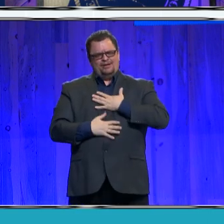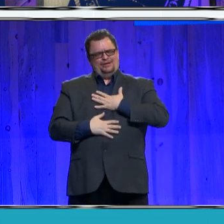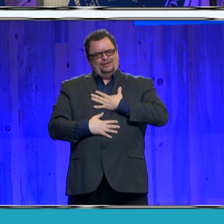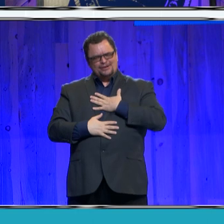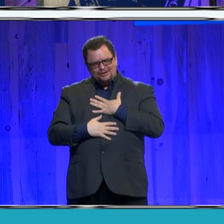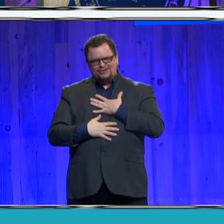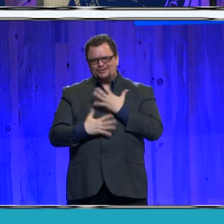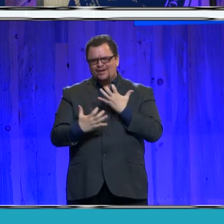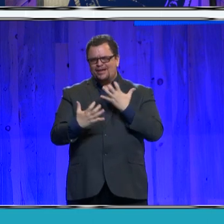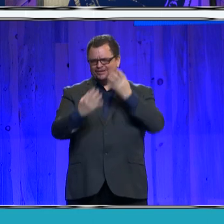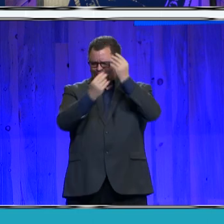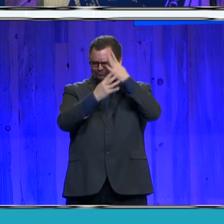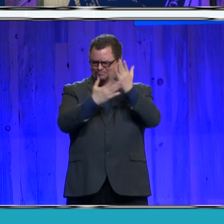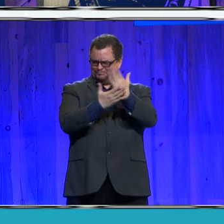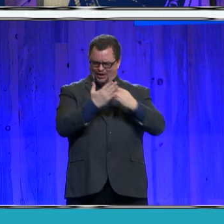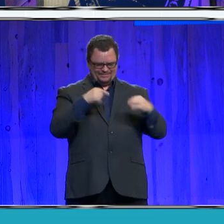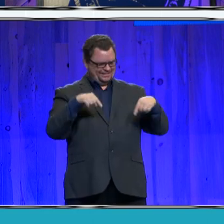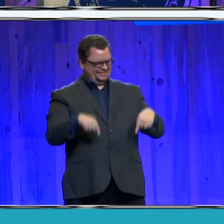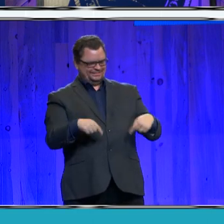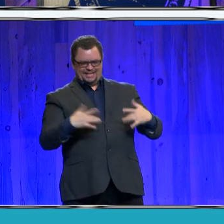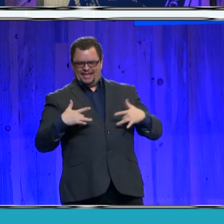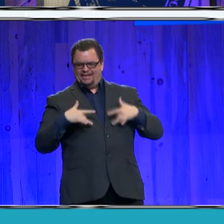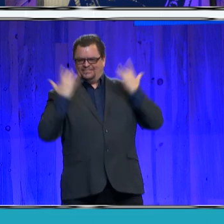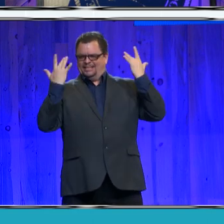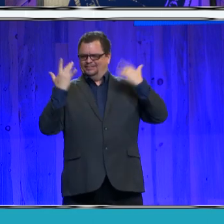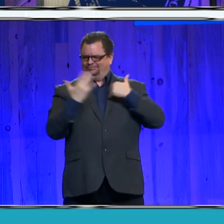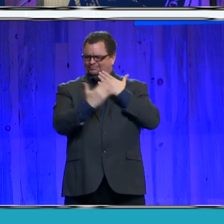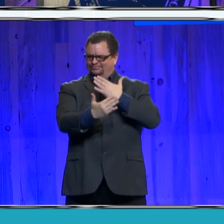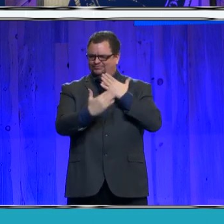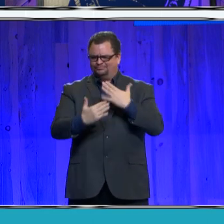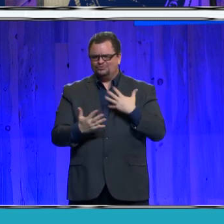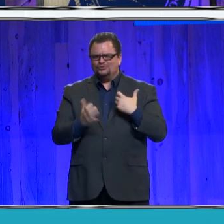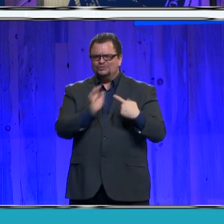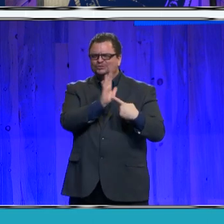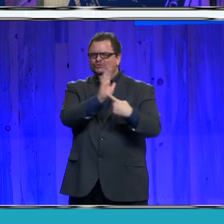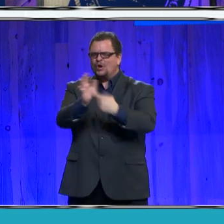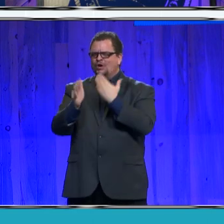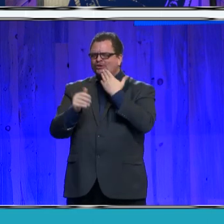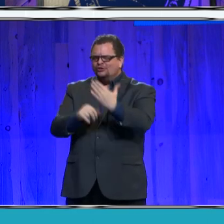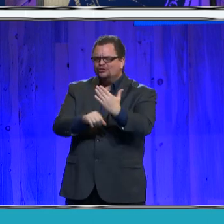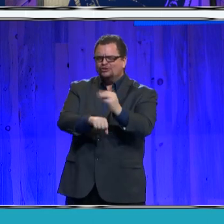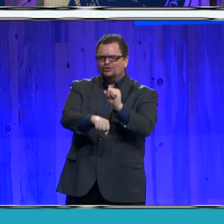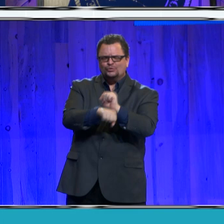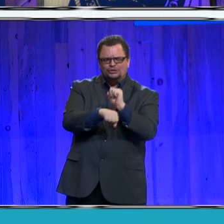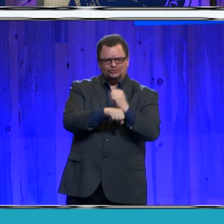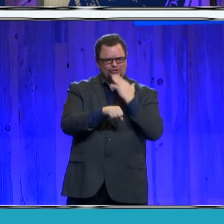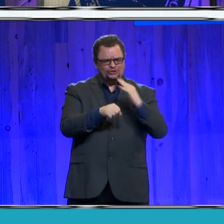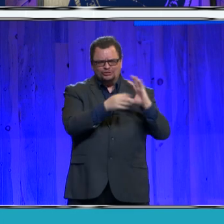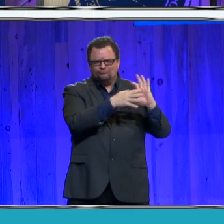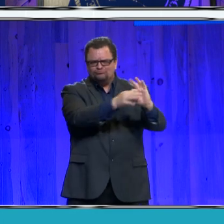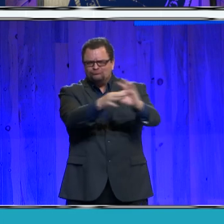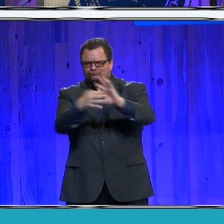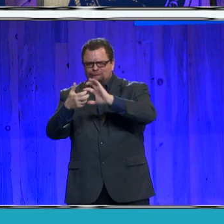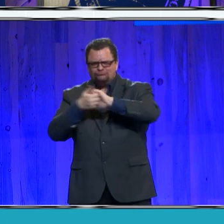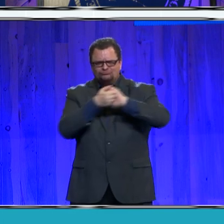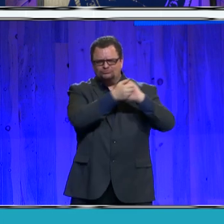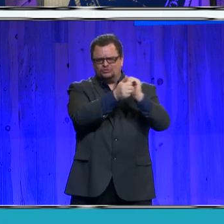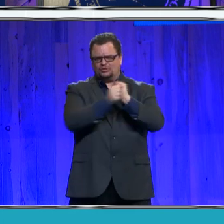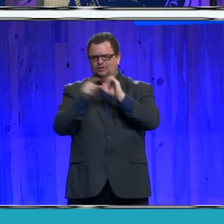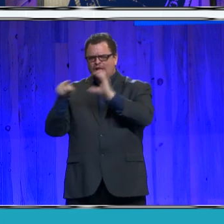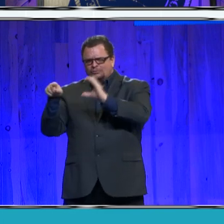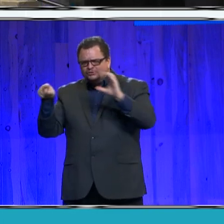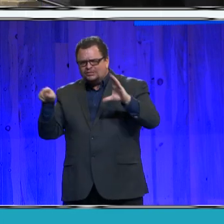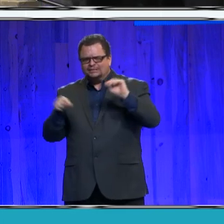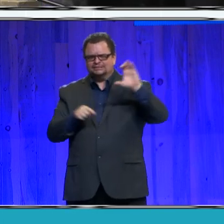a testimony to the celebration of the good work and close partnerships that the Chamber and EDC have with El Paso County.